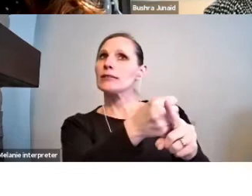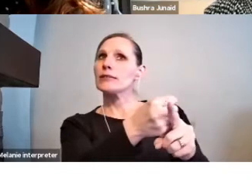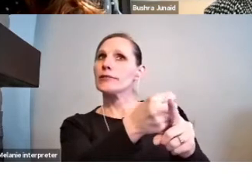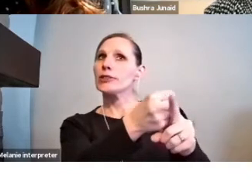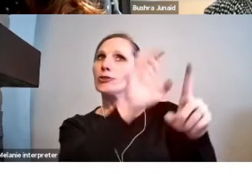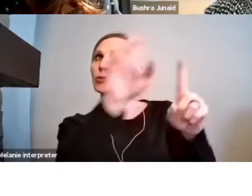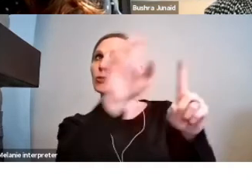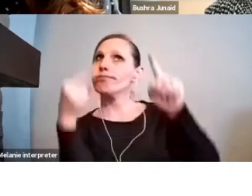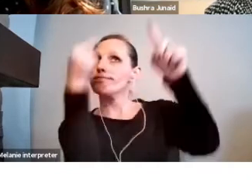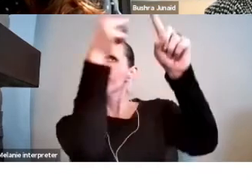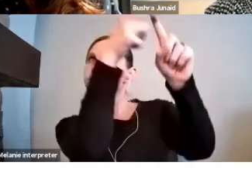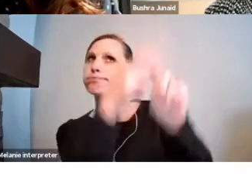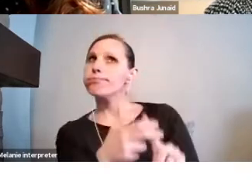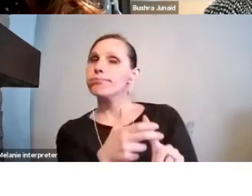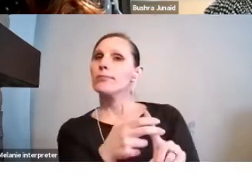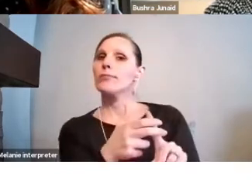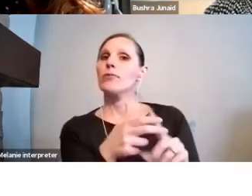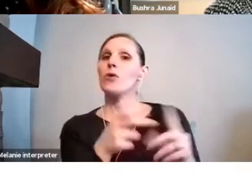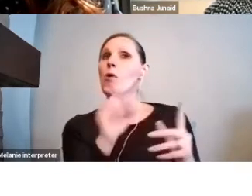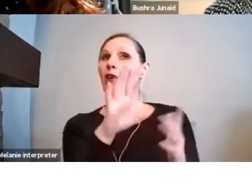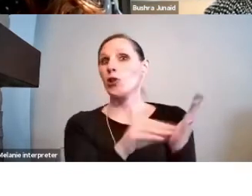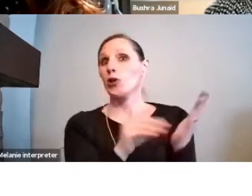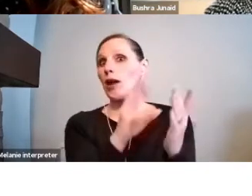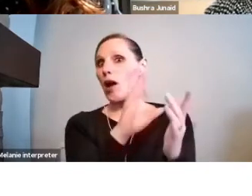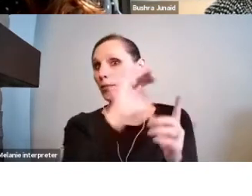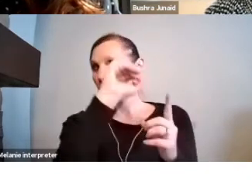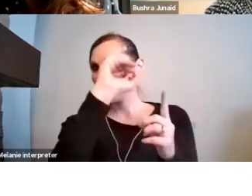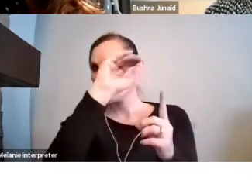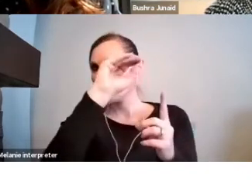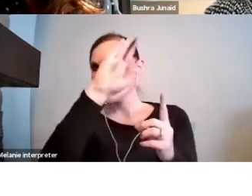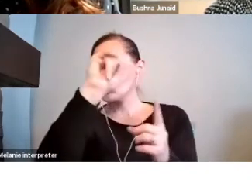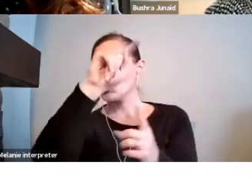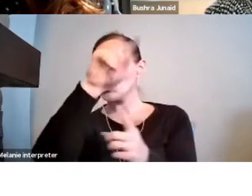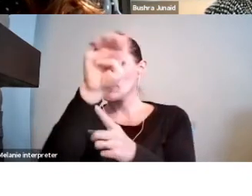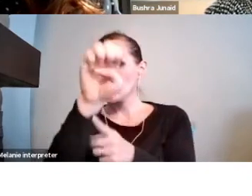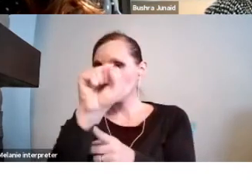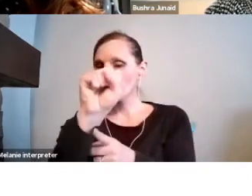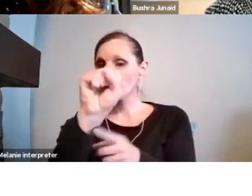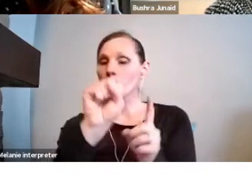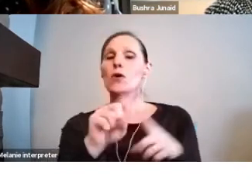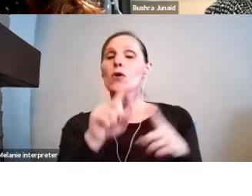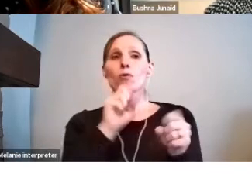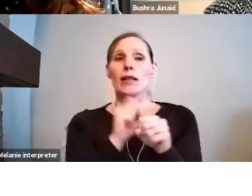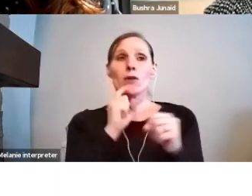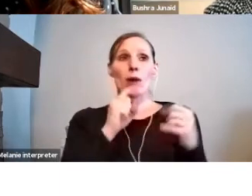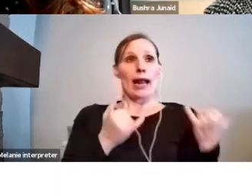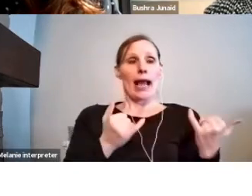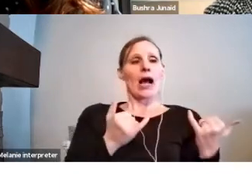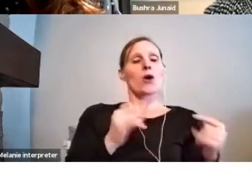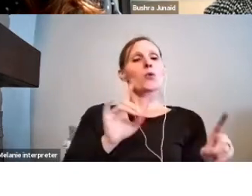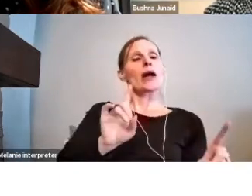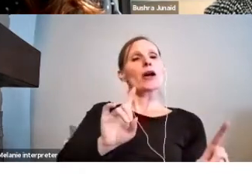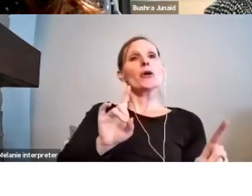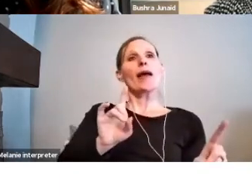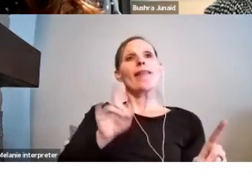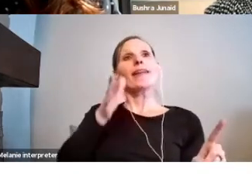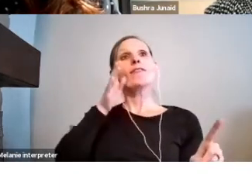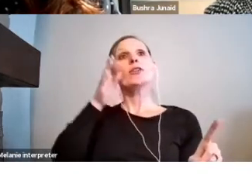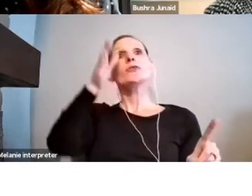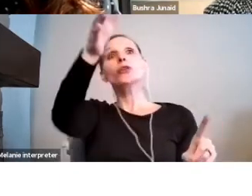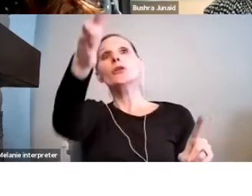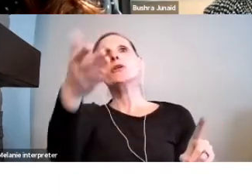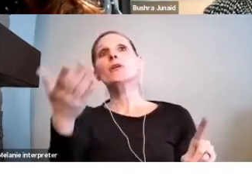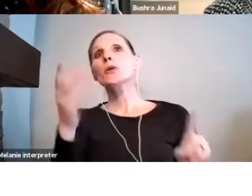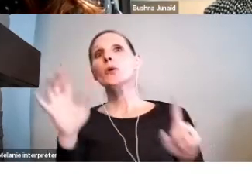you set for yourself? Where are you now and where do you hope to see yourself in the next year, two years, five years?